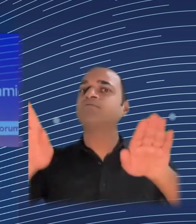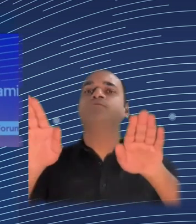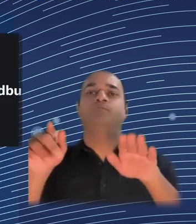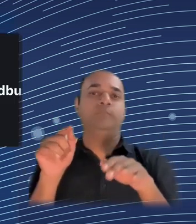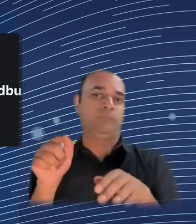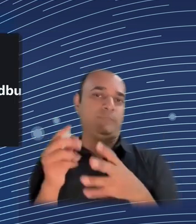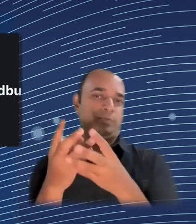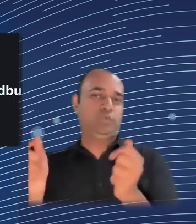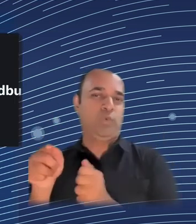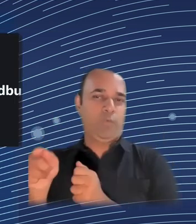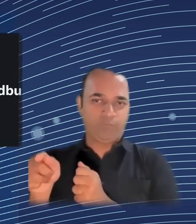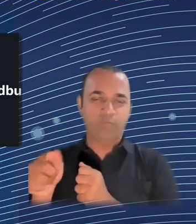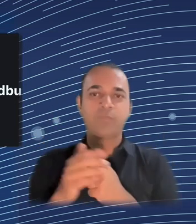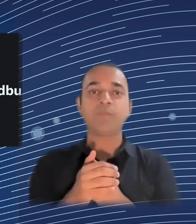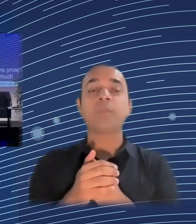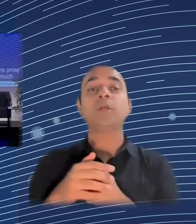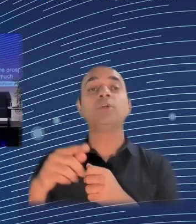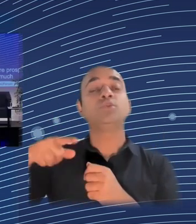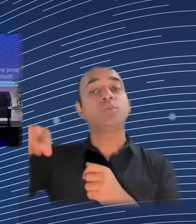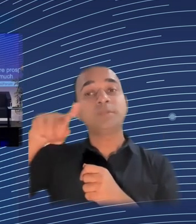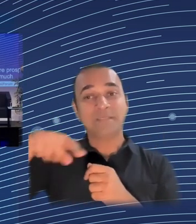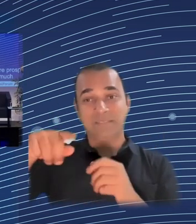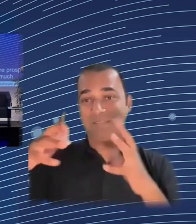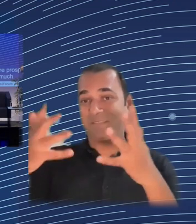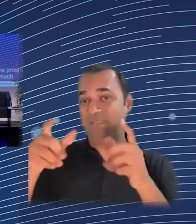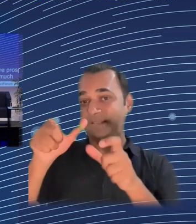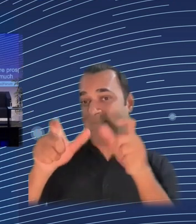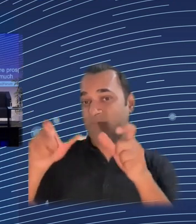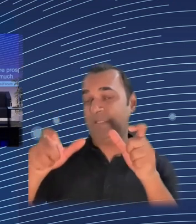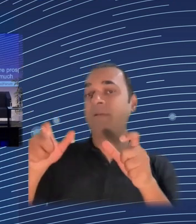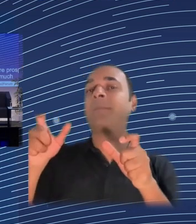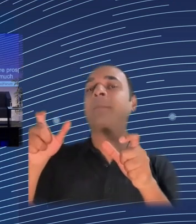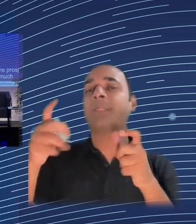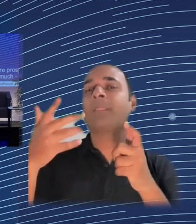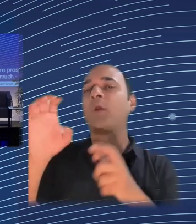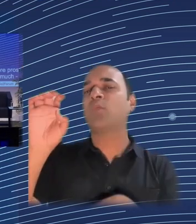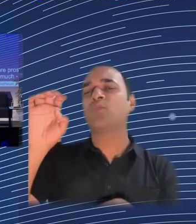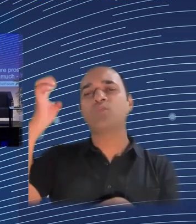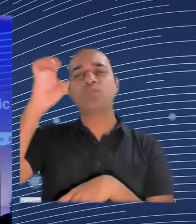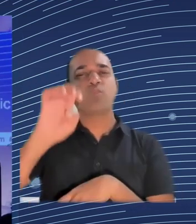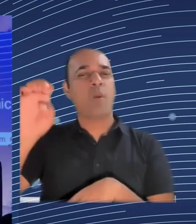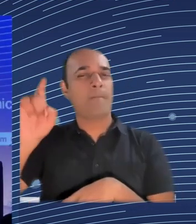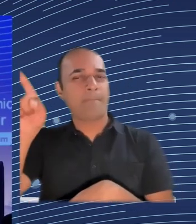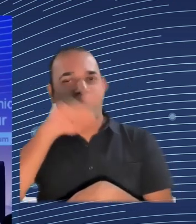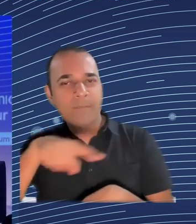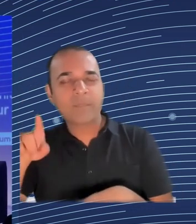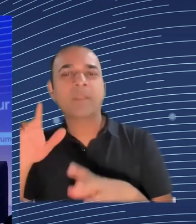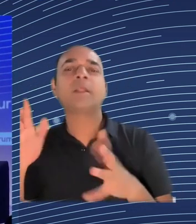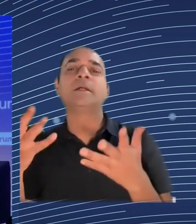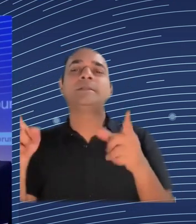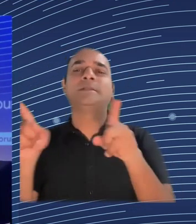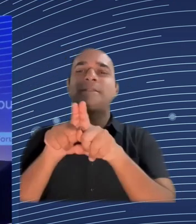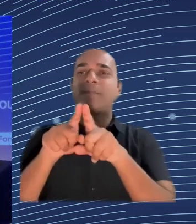Thank you very much for your excellent remarks that very clearly set the scene, and have created lots of questions in my mind already